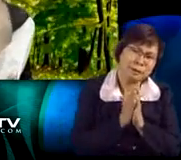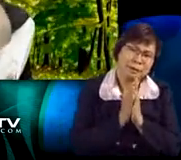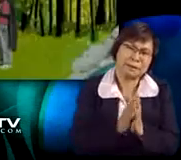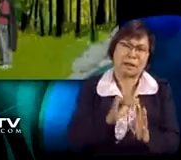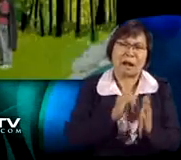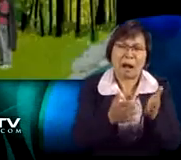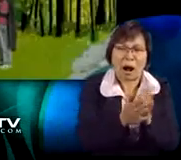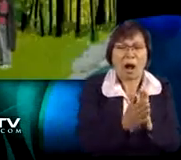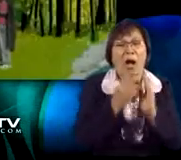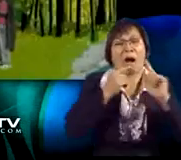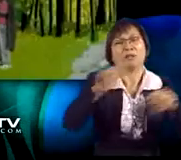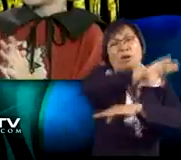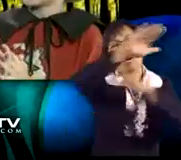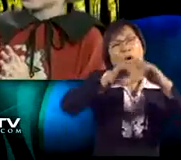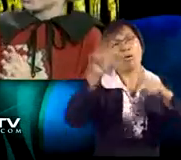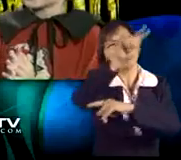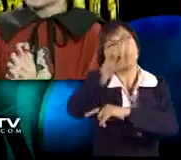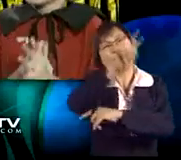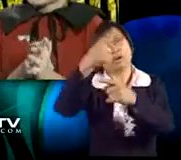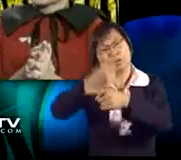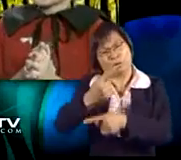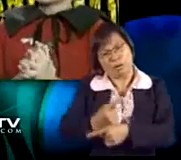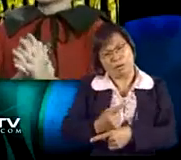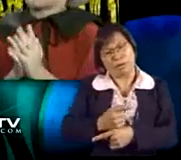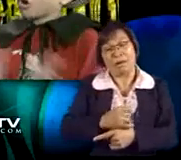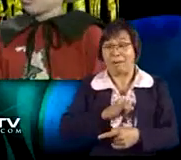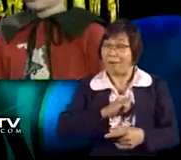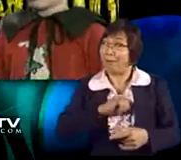2. 2. 3. 4. 4. 5. 5. 5. 5. 6.